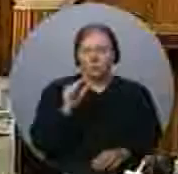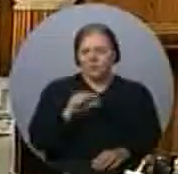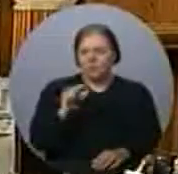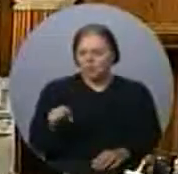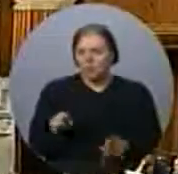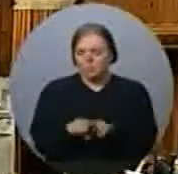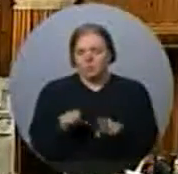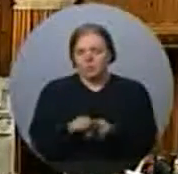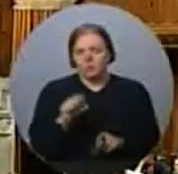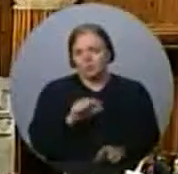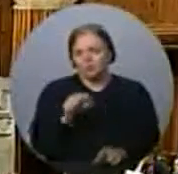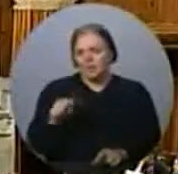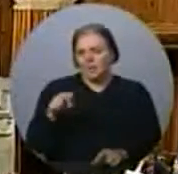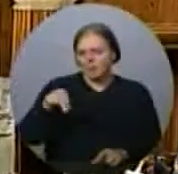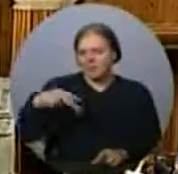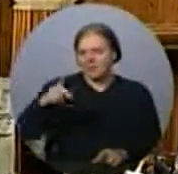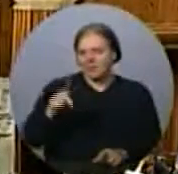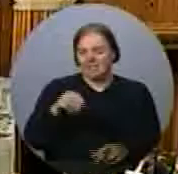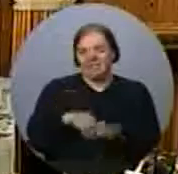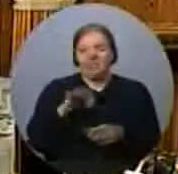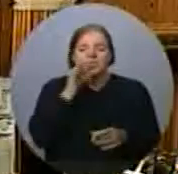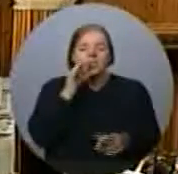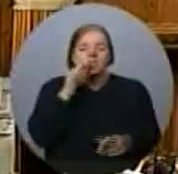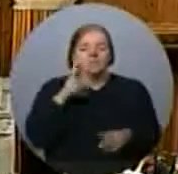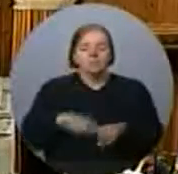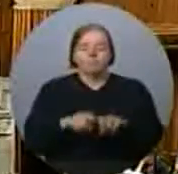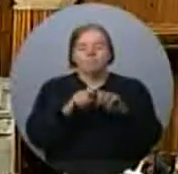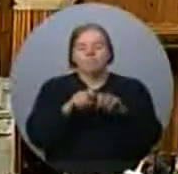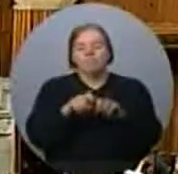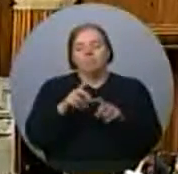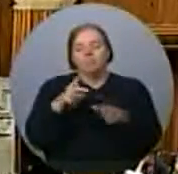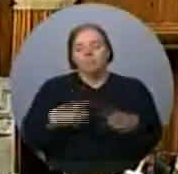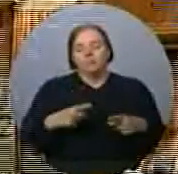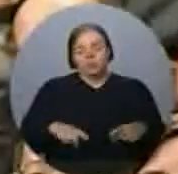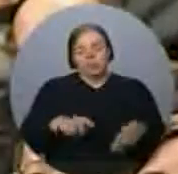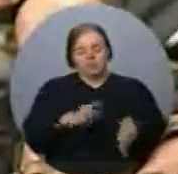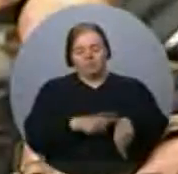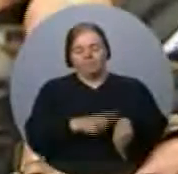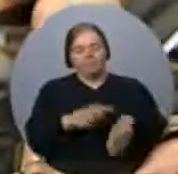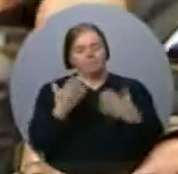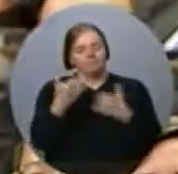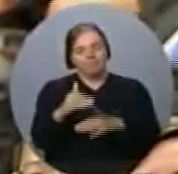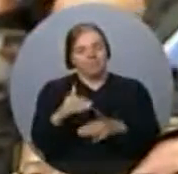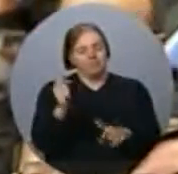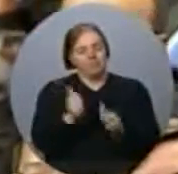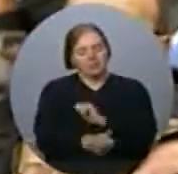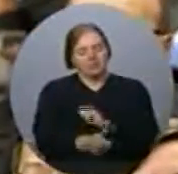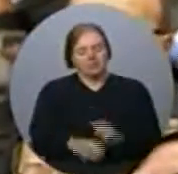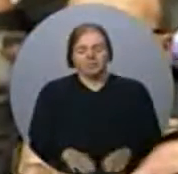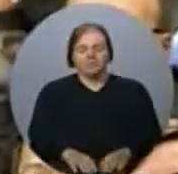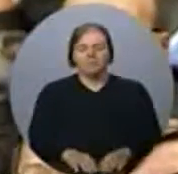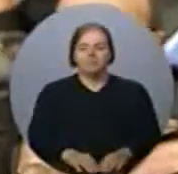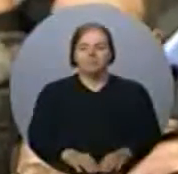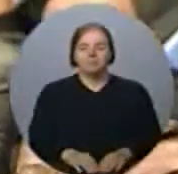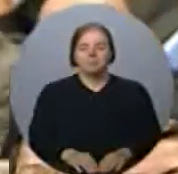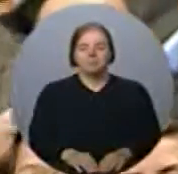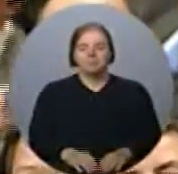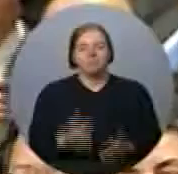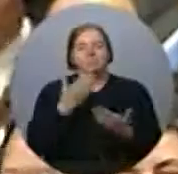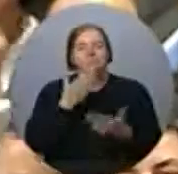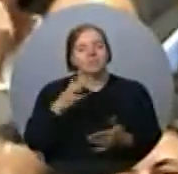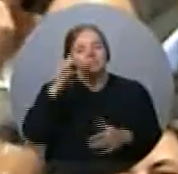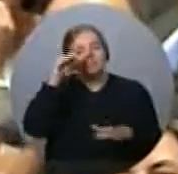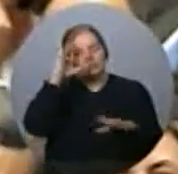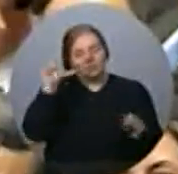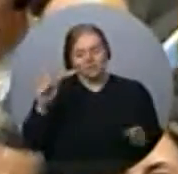government I'll have to stop the member there. He's out of time. The Honourable Minister of State for Finance. Thank you Mr. Speaker, and I thank my friend